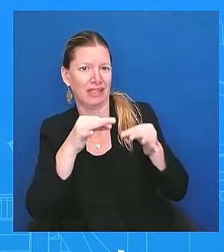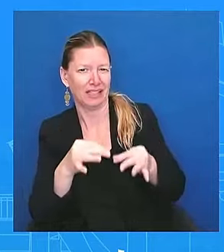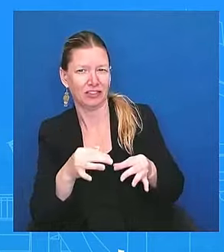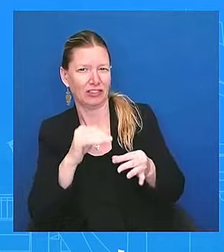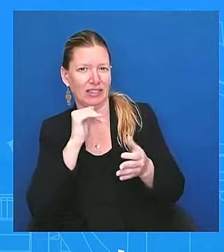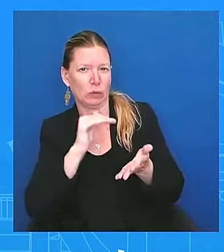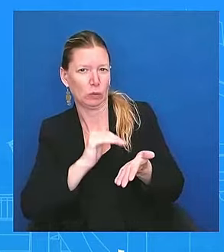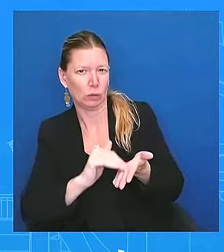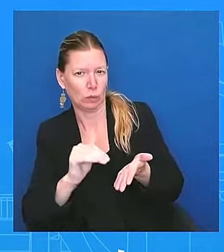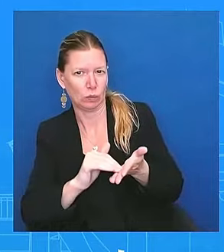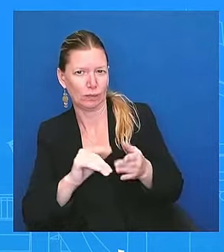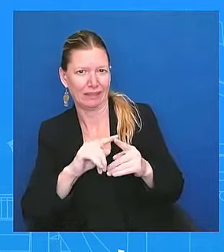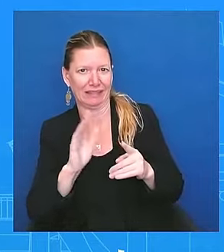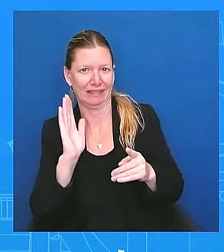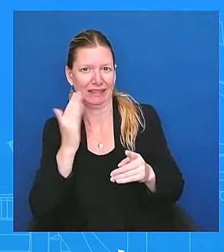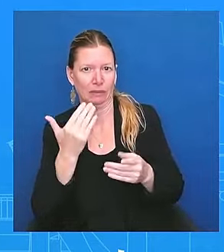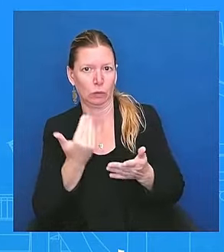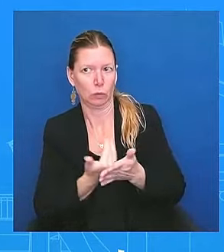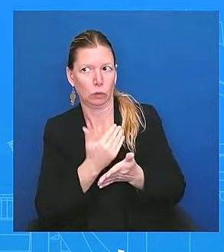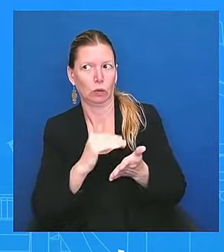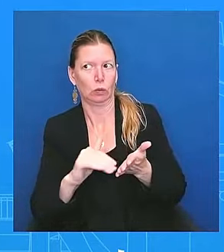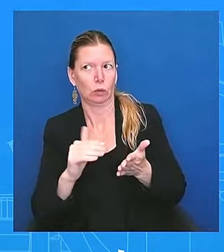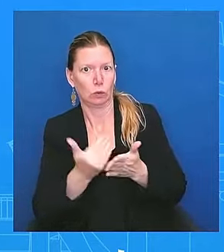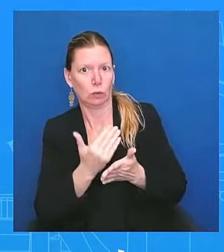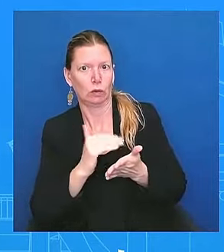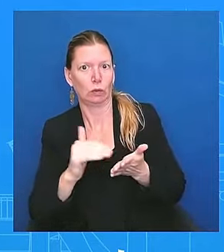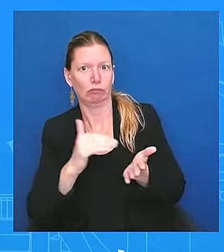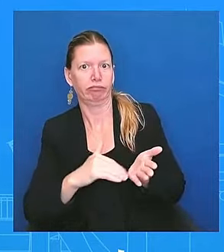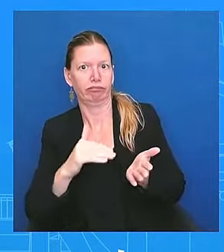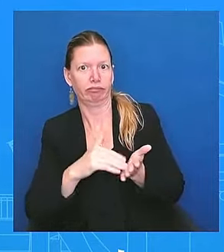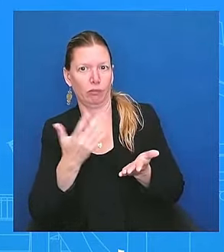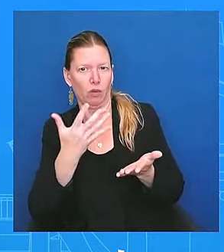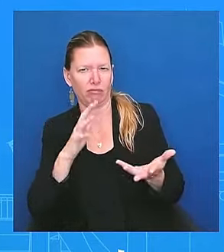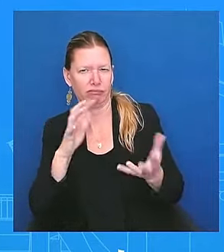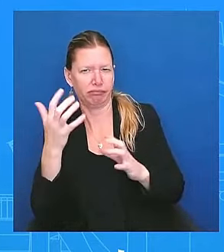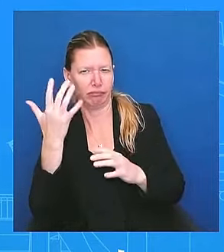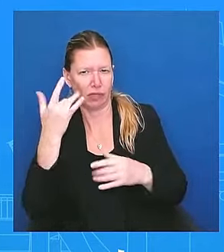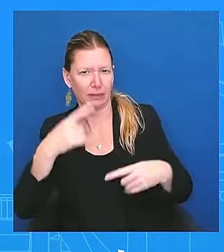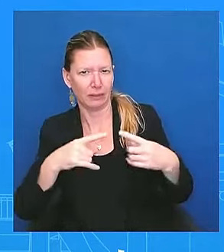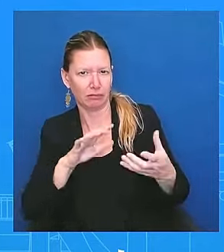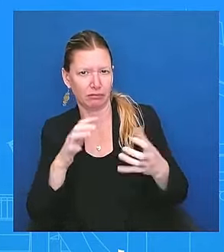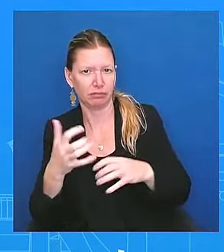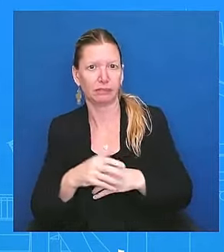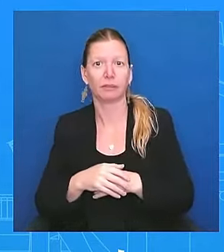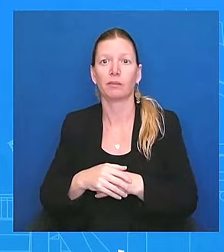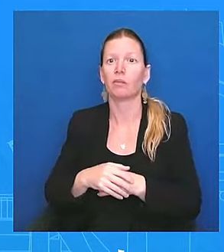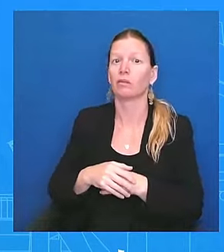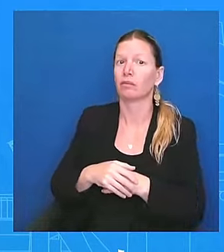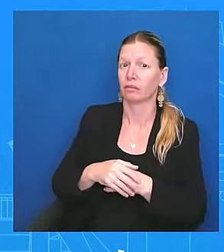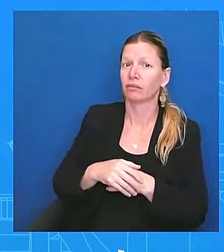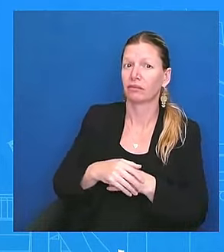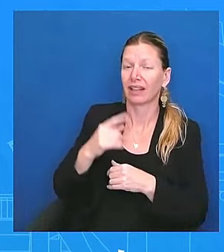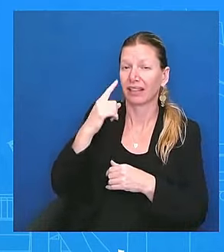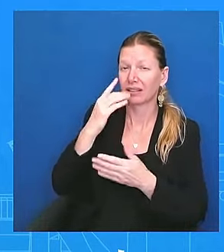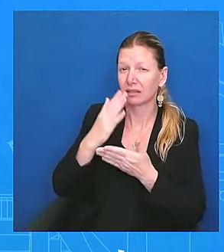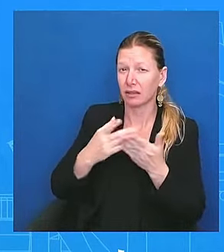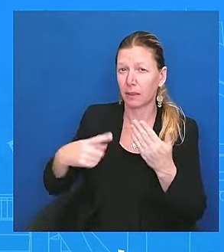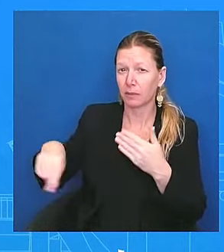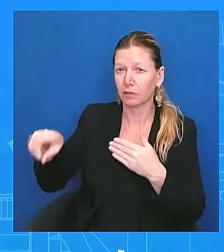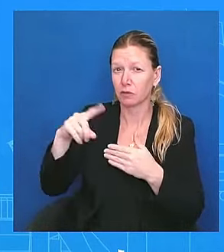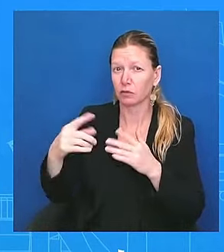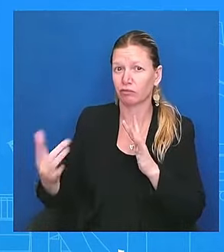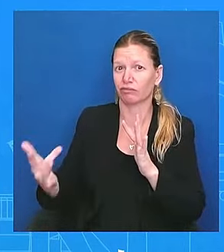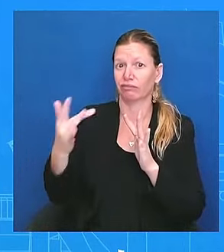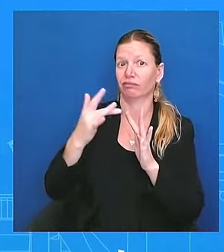new excuse. I think some of you, some of your colleagues reached out to us about the schedule. They, some of your colleagues asked if the, if the schedule was too